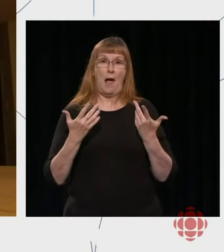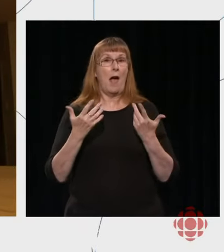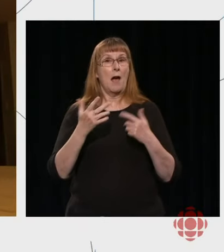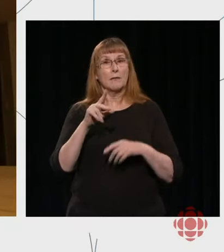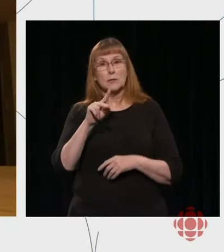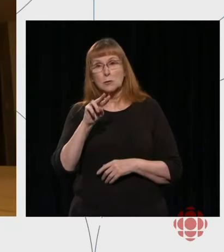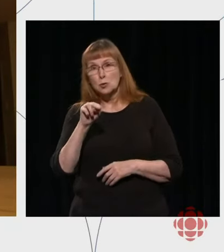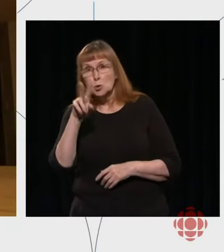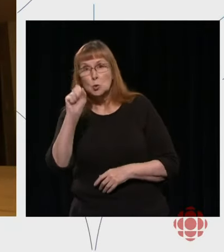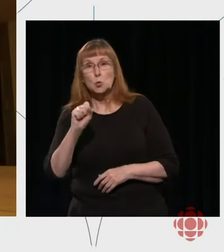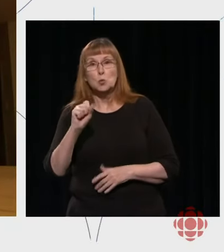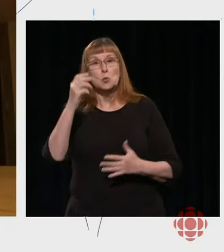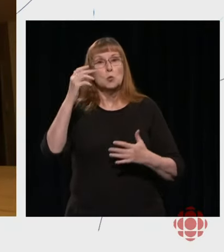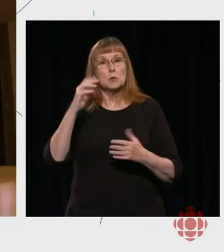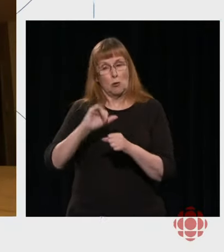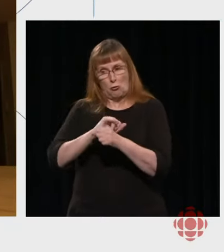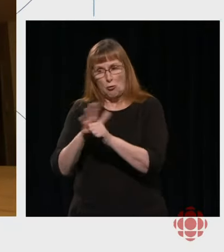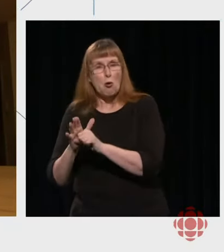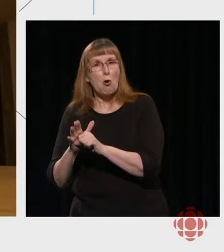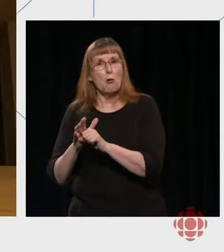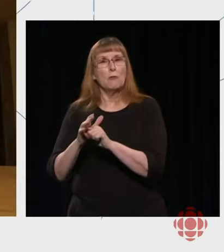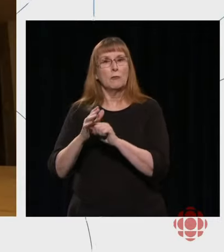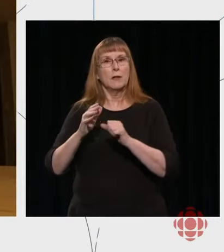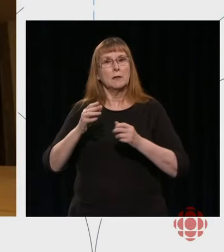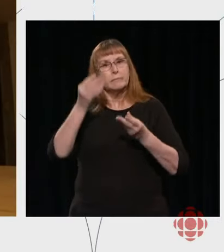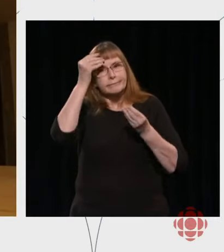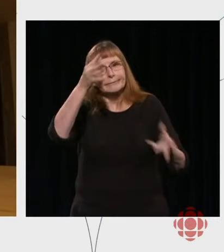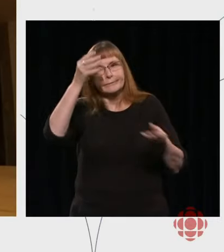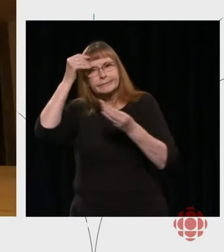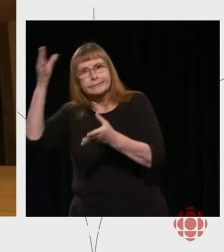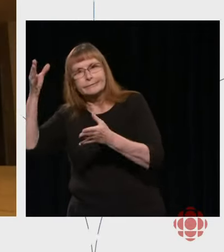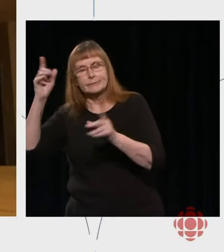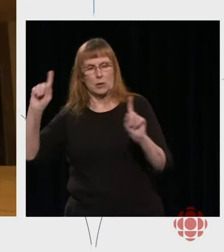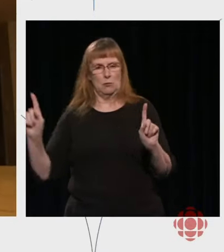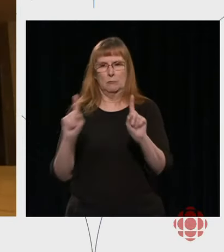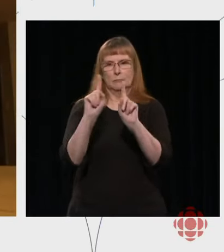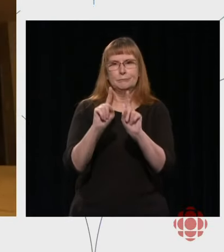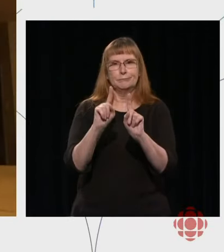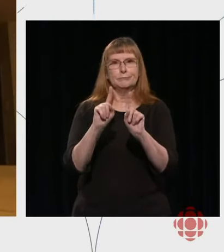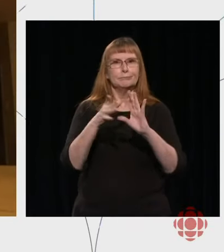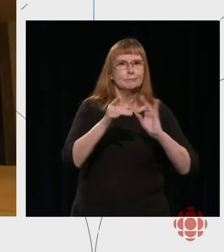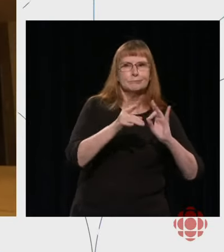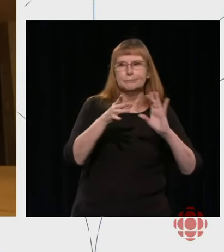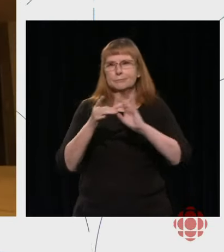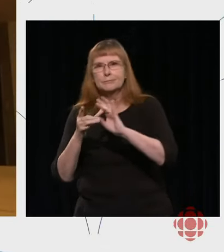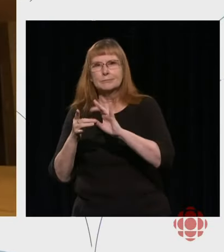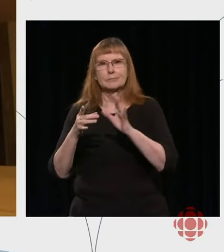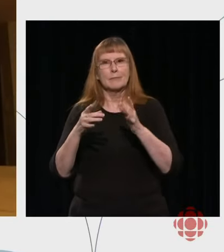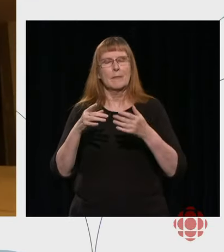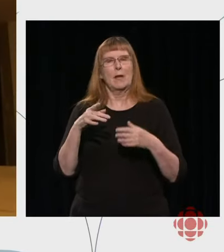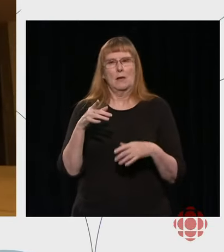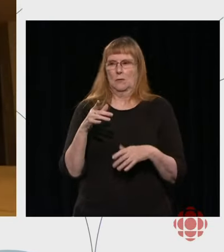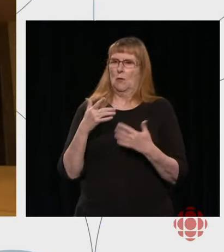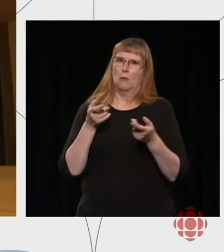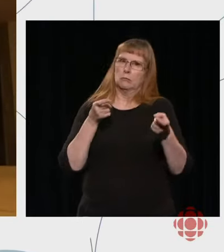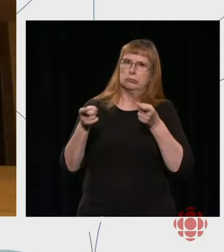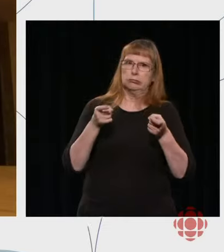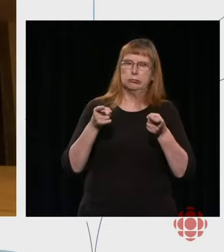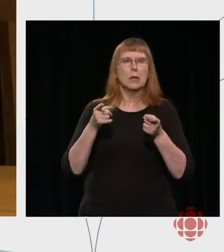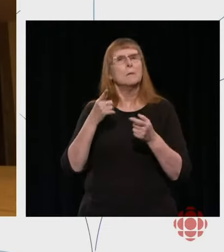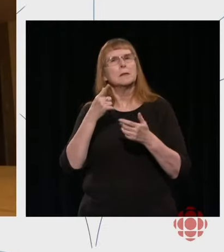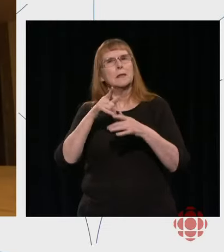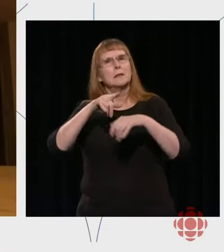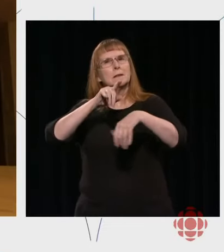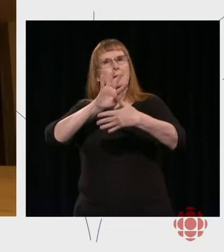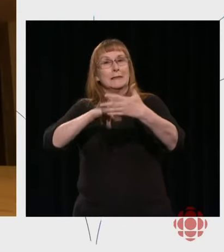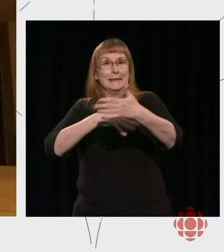often, these press conferences were at the same time. So it was really challenging to manage visibility for each press conference. So what we decided was